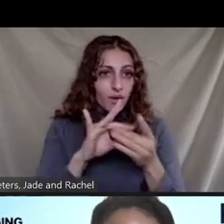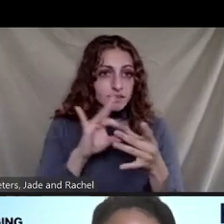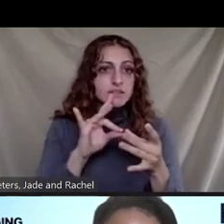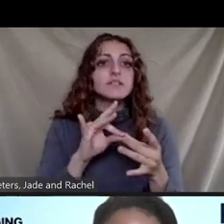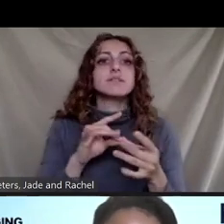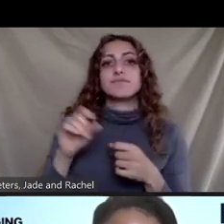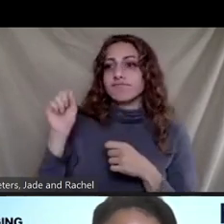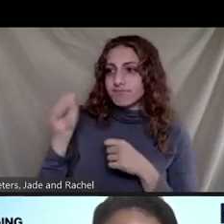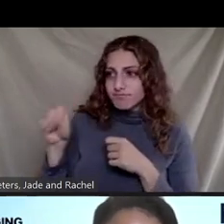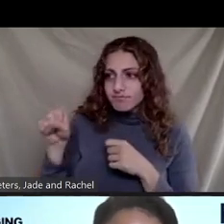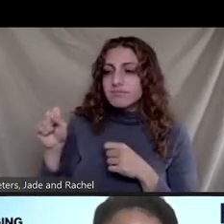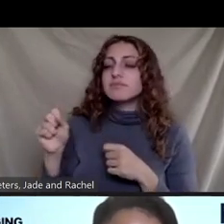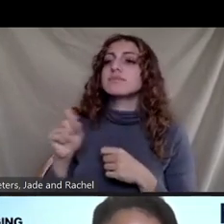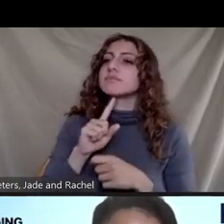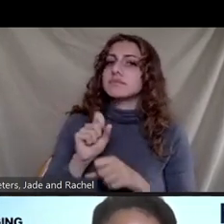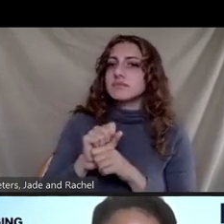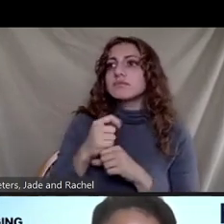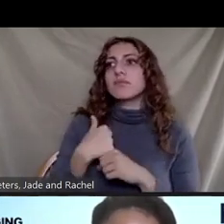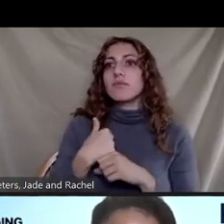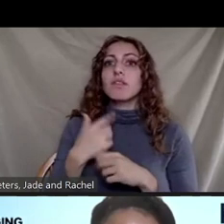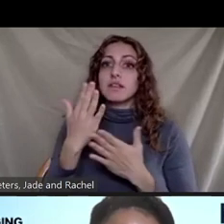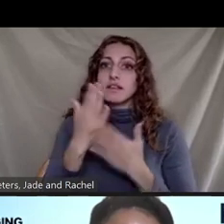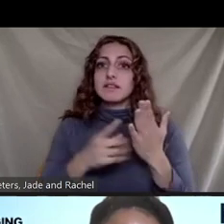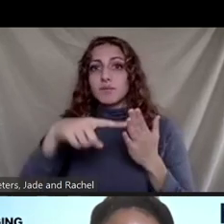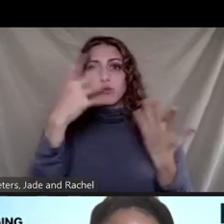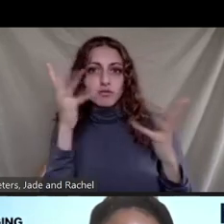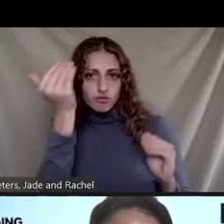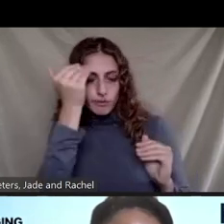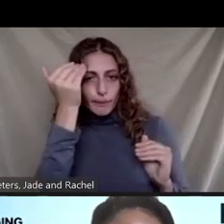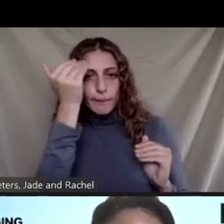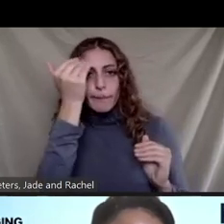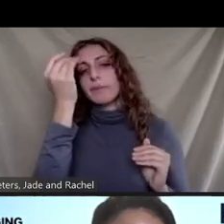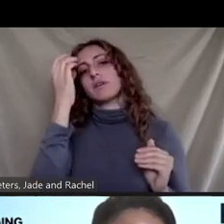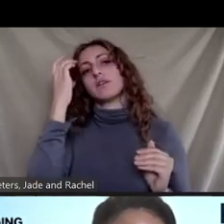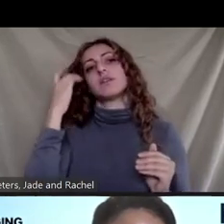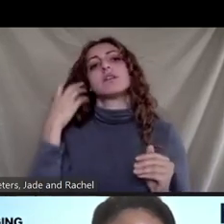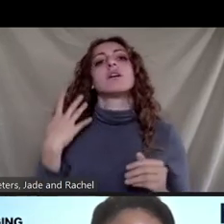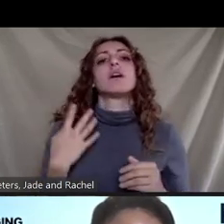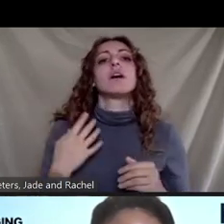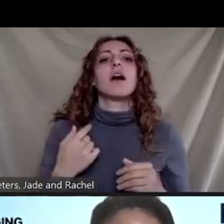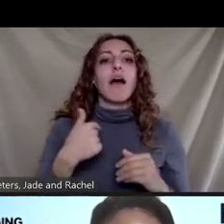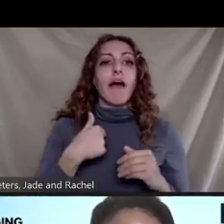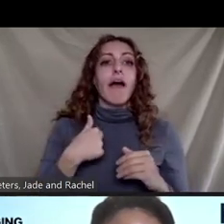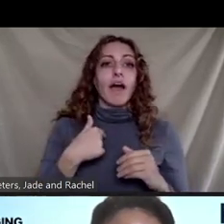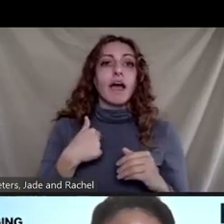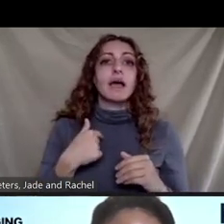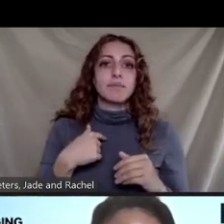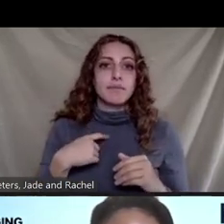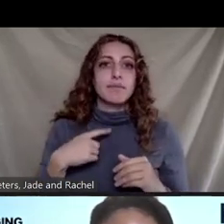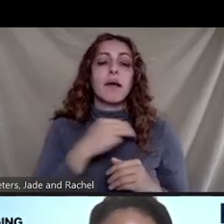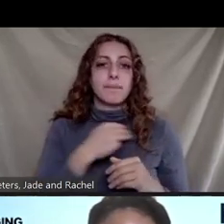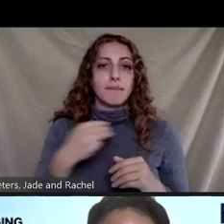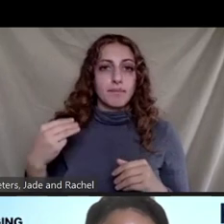actually as some of you may have already know um you know i'm a faculty member of two independent